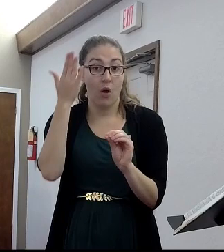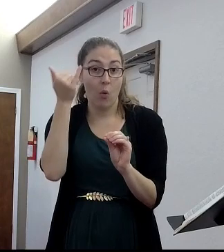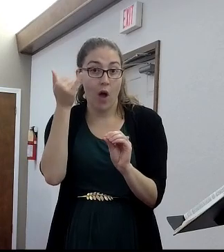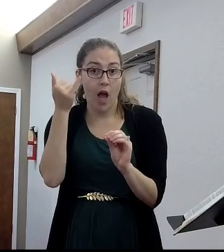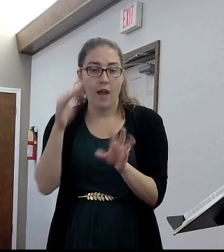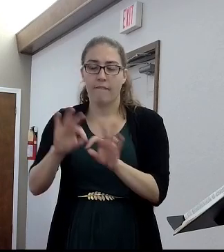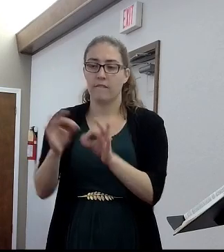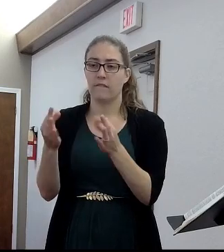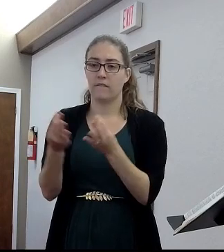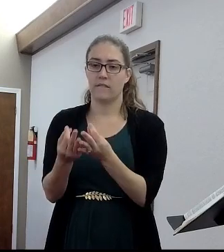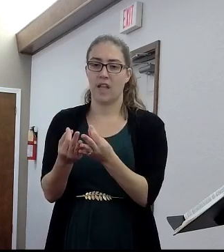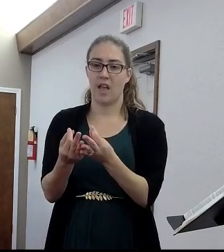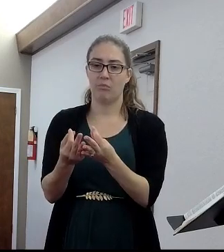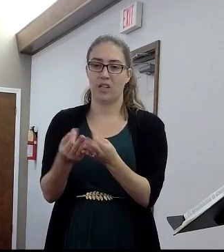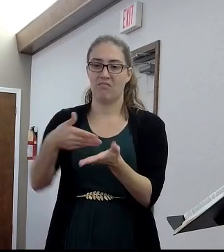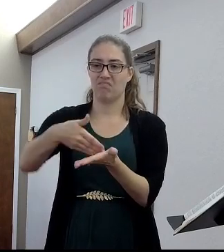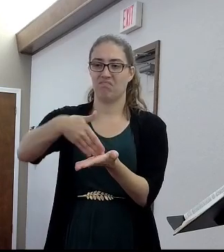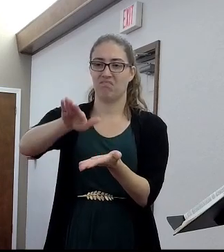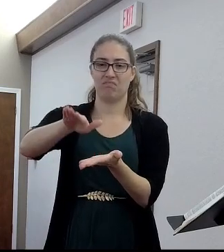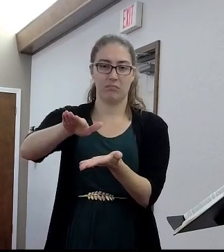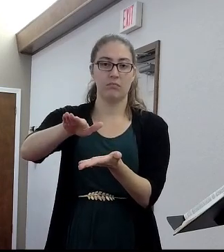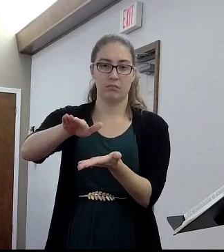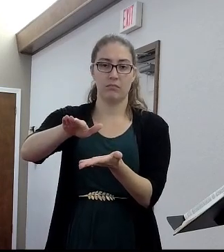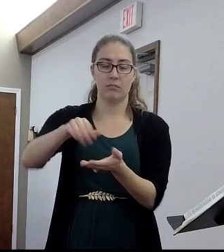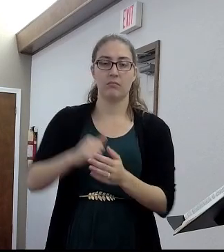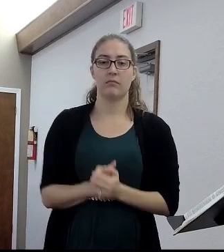We're going be in the book of Job tonight, talking about